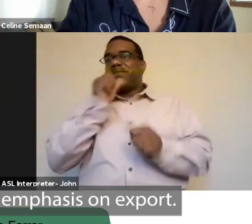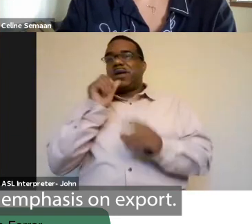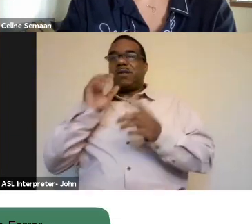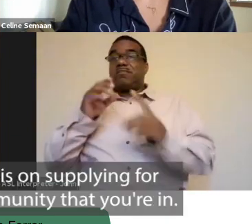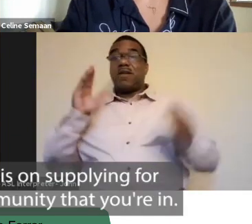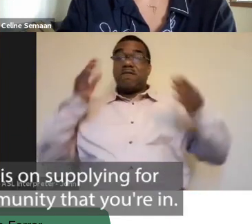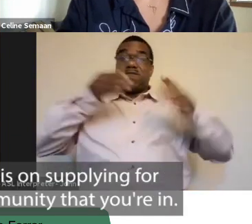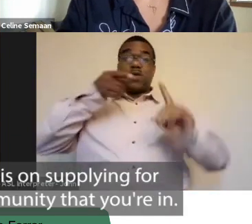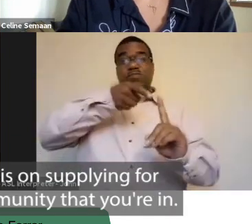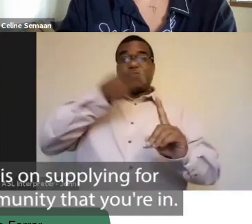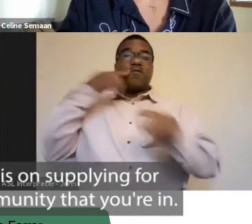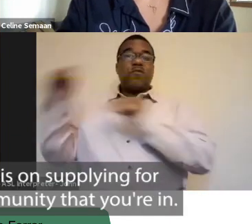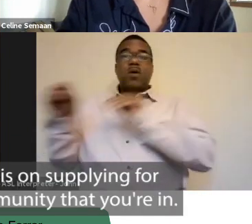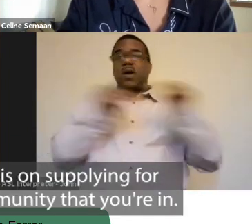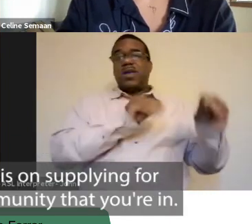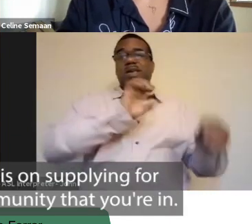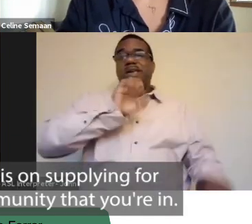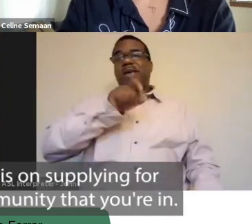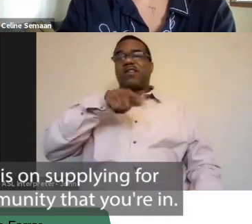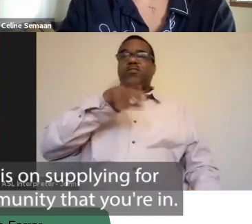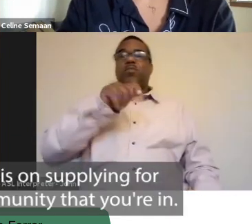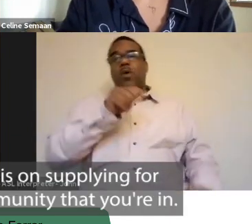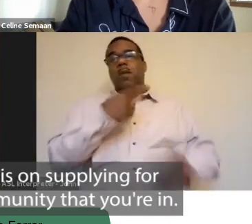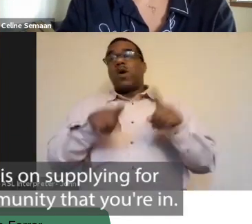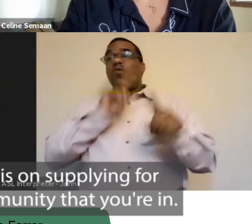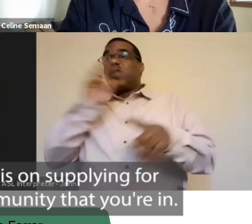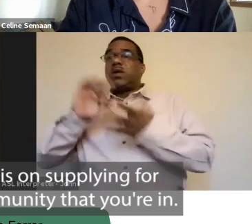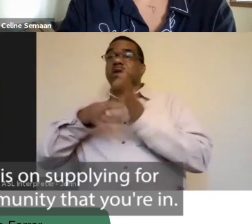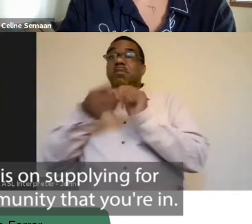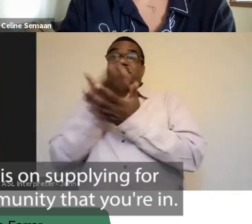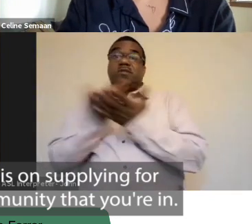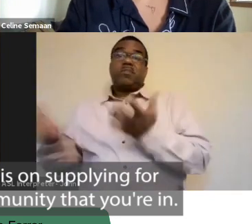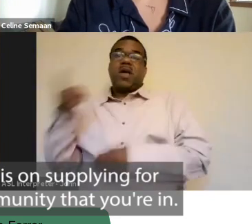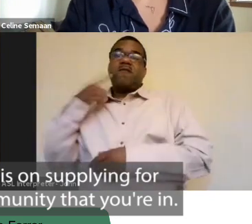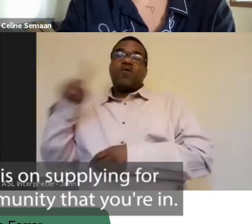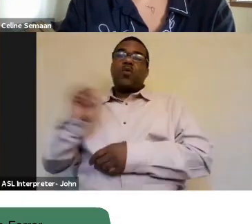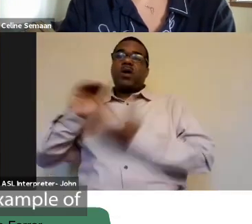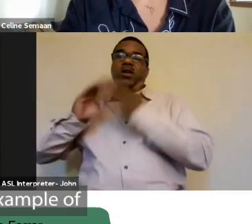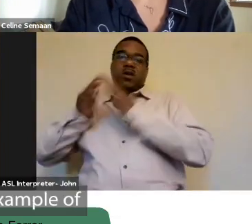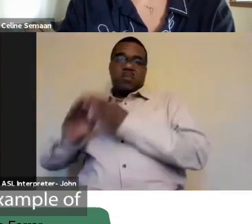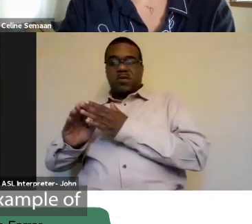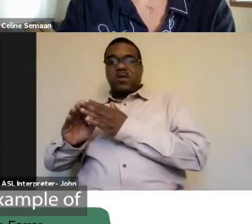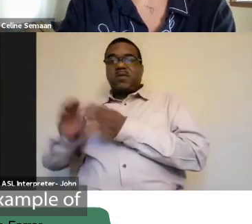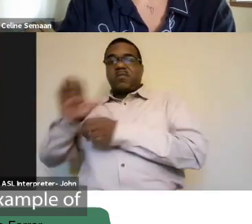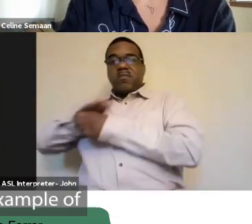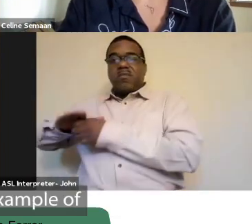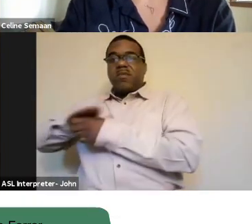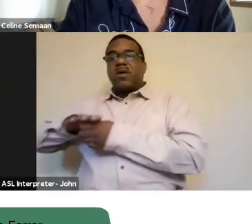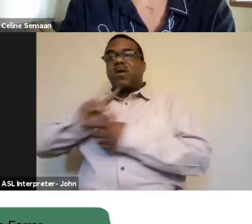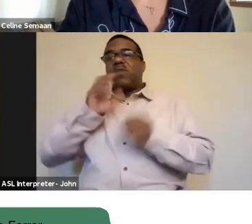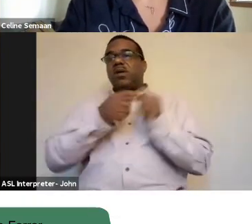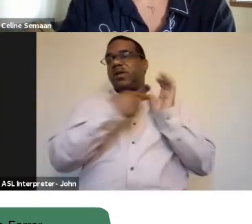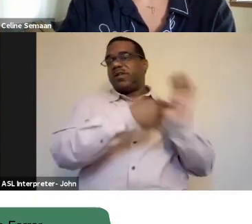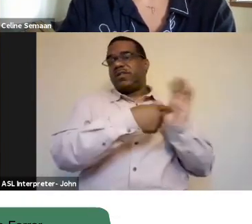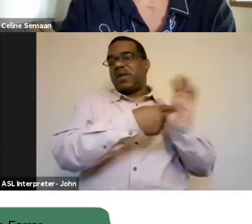export. There's an emphasis on supplying for the region and community that you're in. And an example of